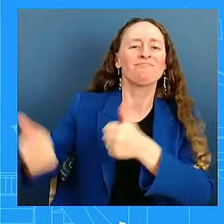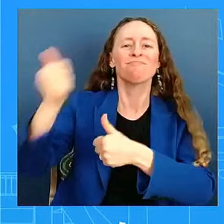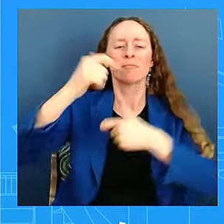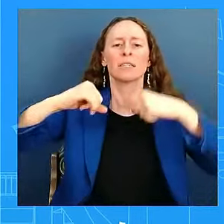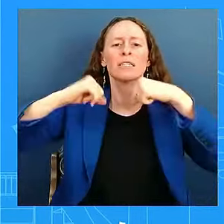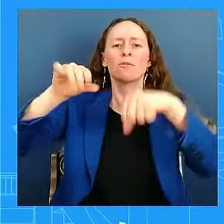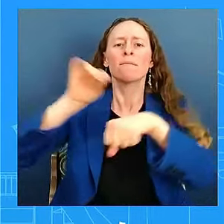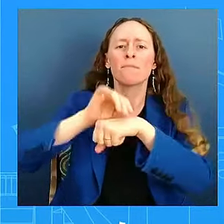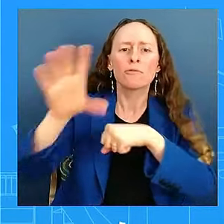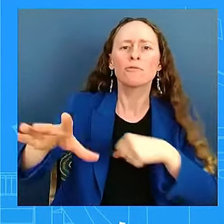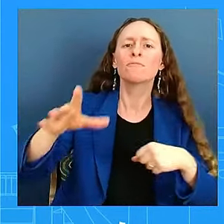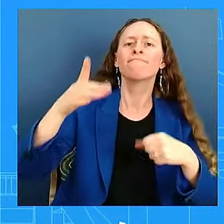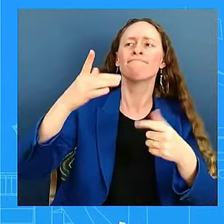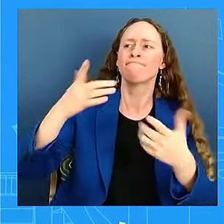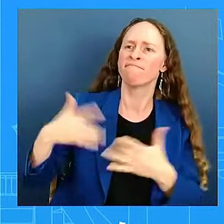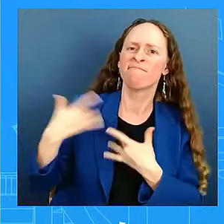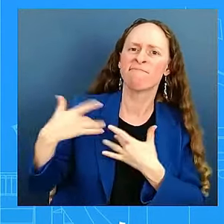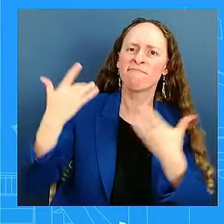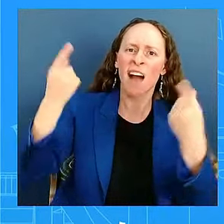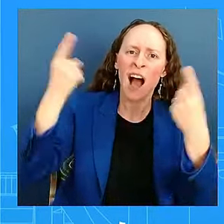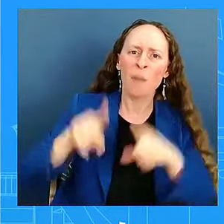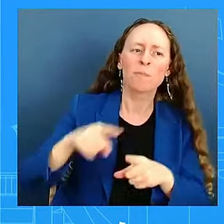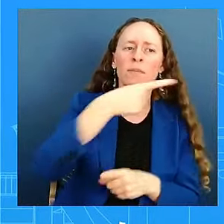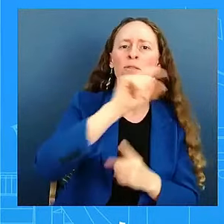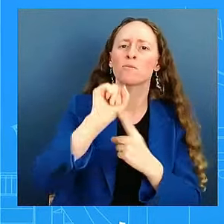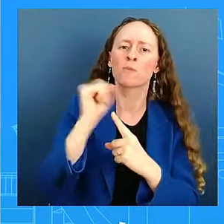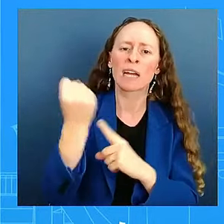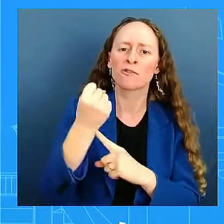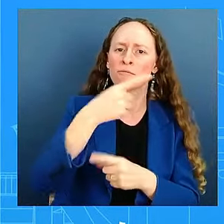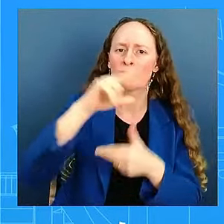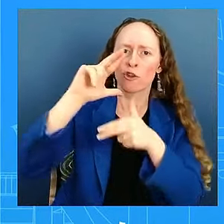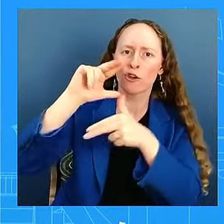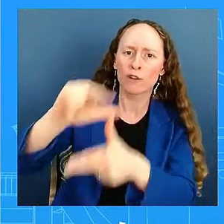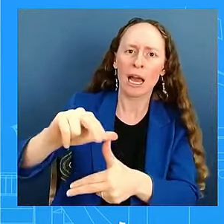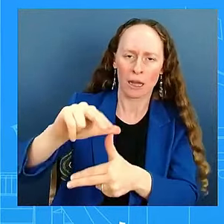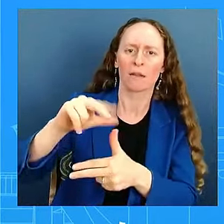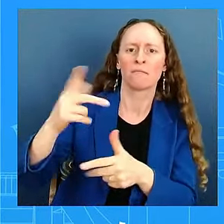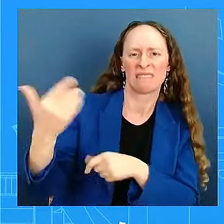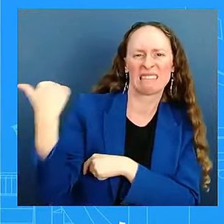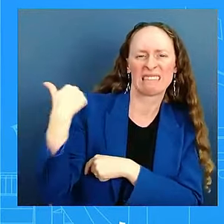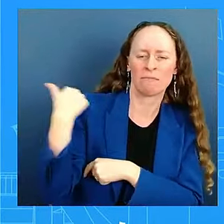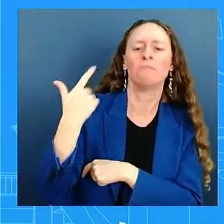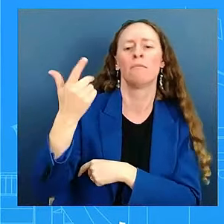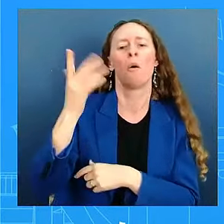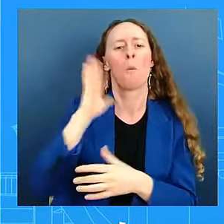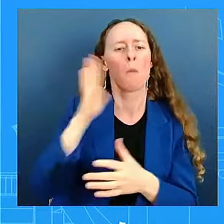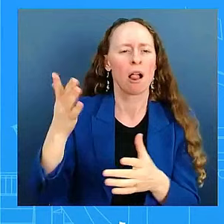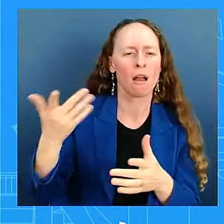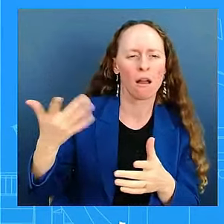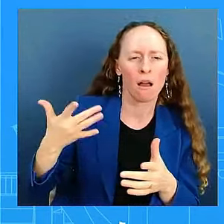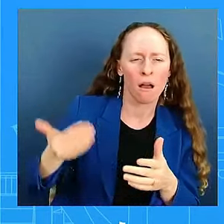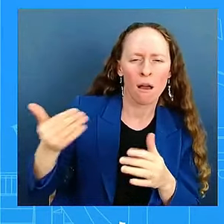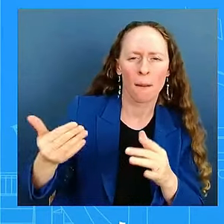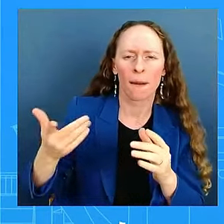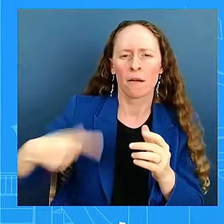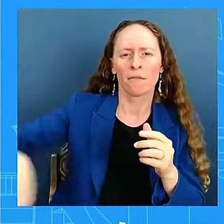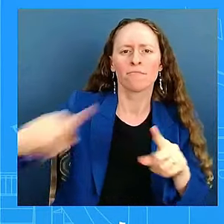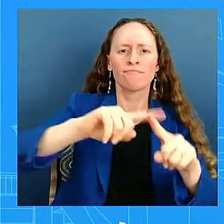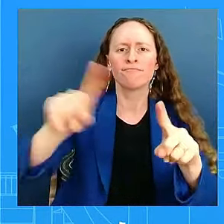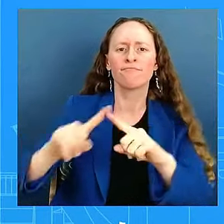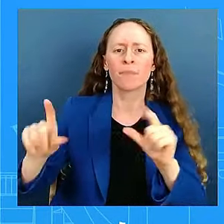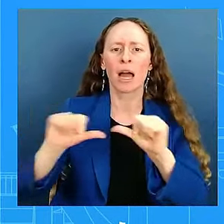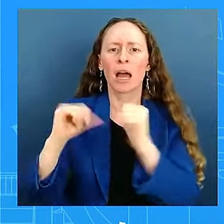interagency briefing on the Hurricane Helene response and recovery efforts. At the President's direction,